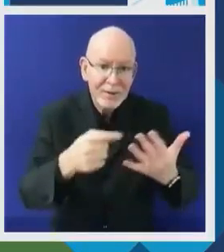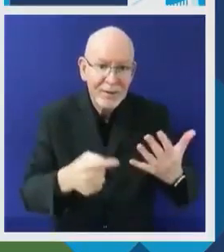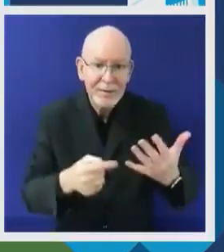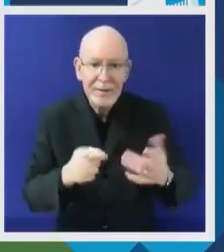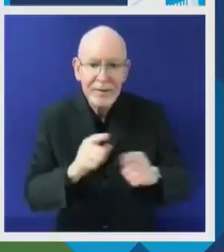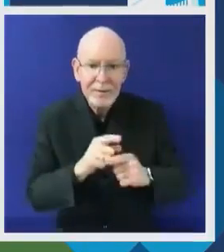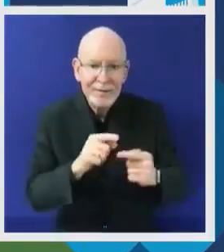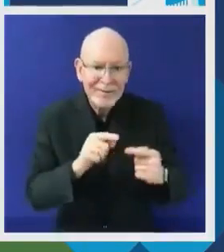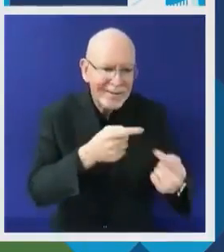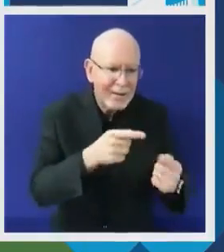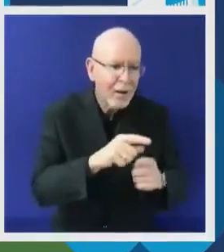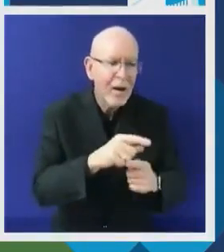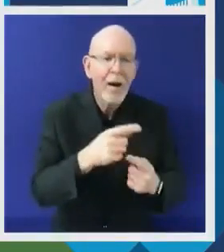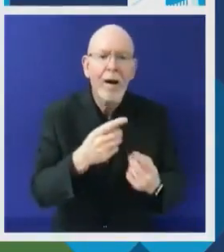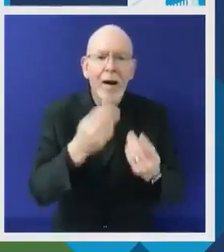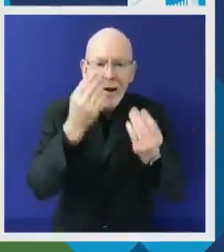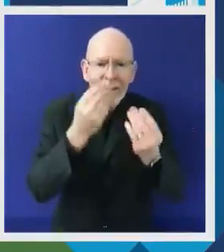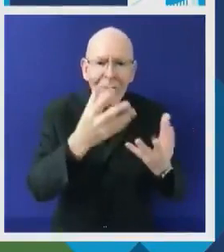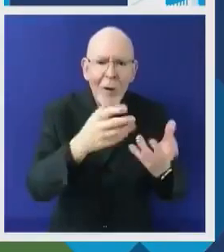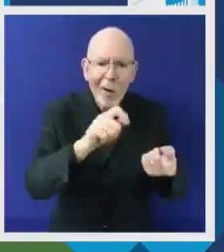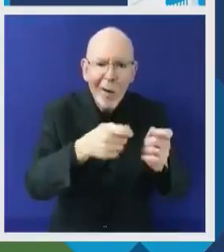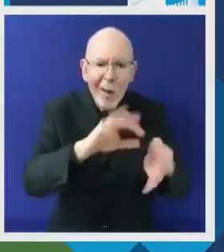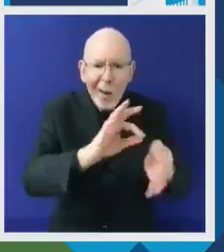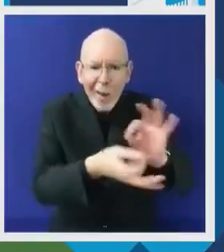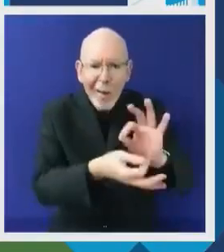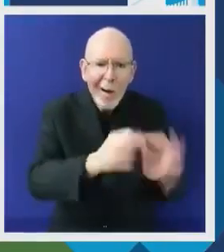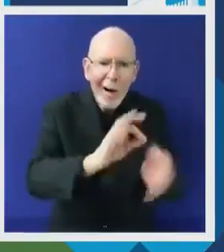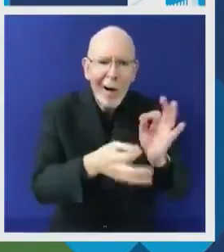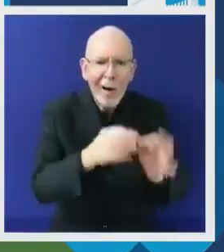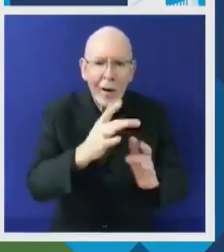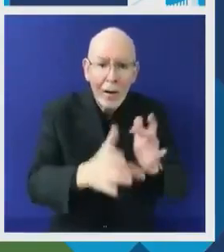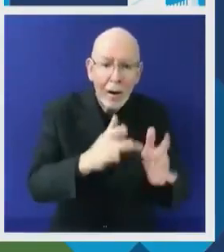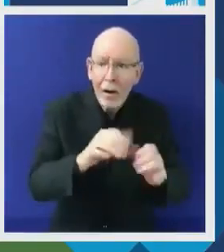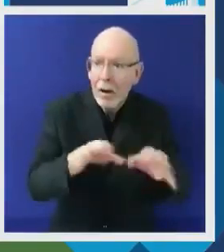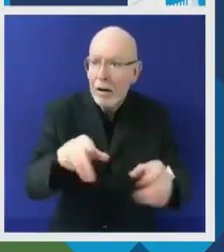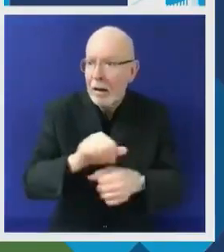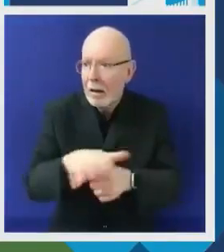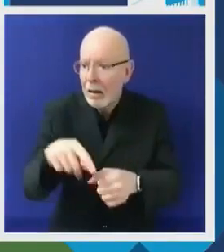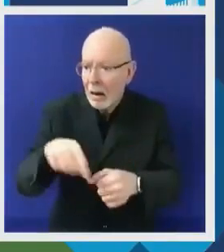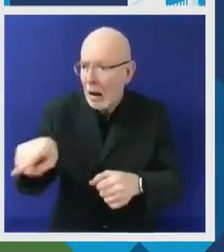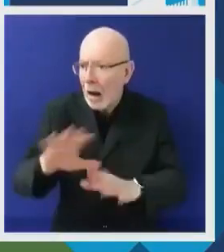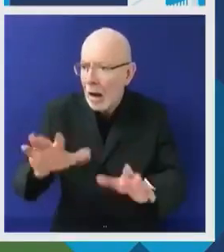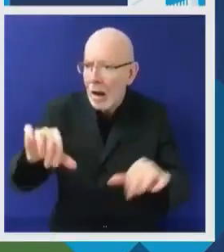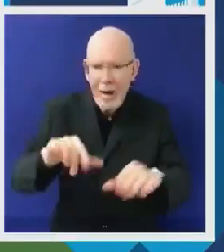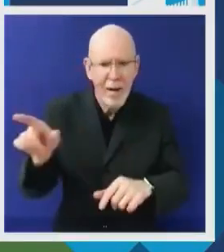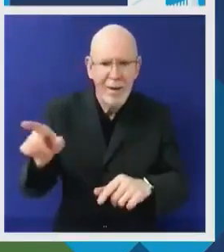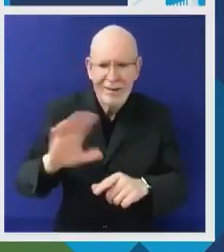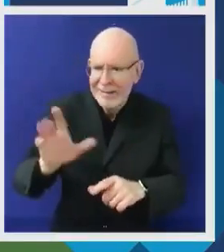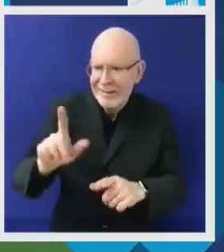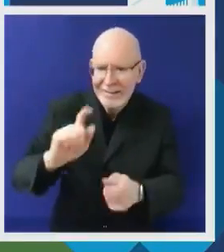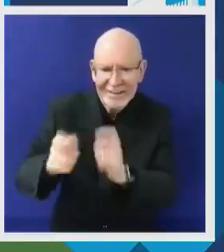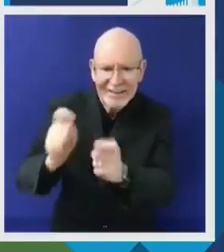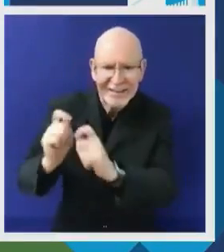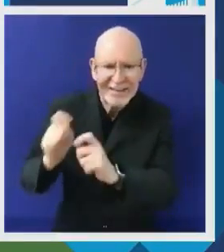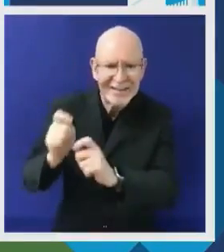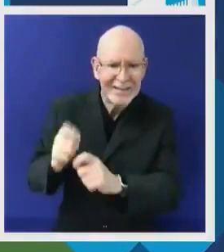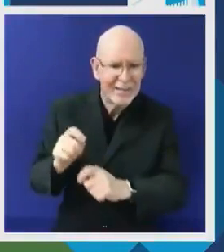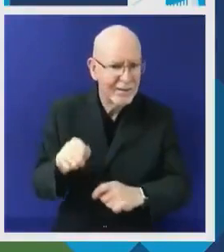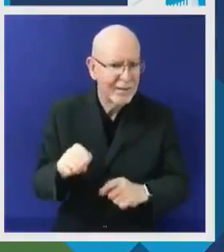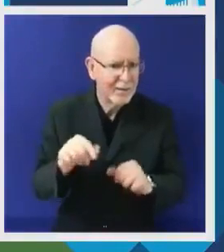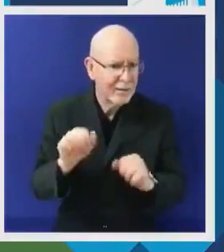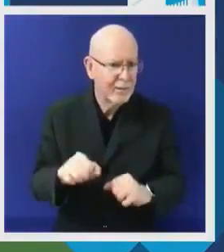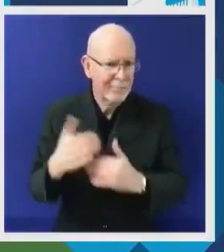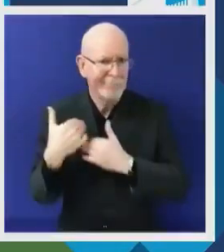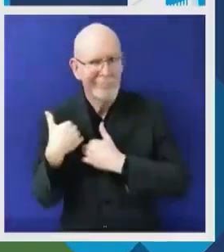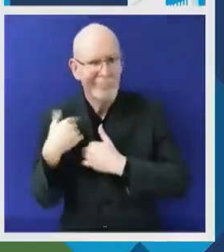discriminated, who take charge to realize their rights and those of others. The leadership and resilience of young